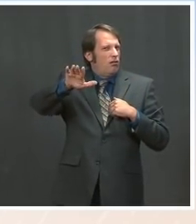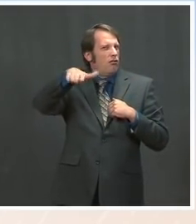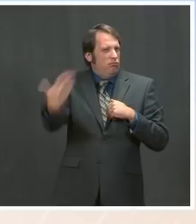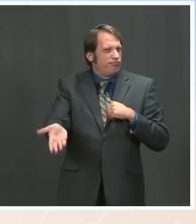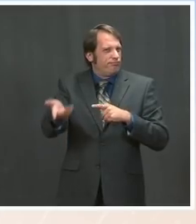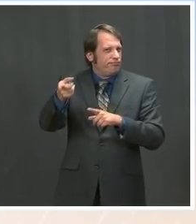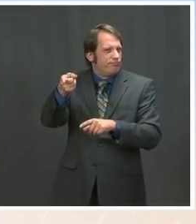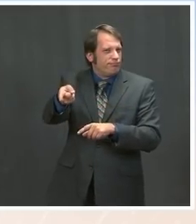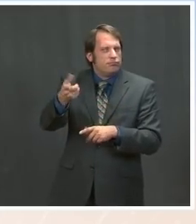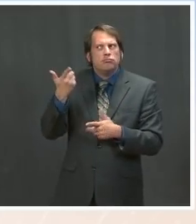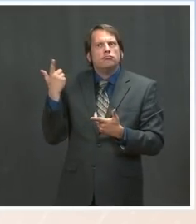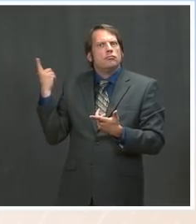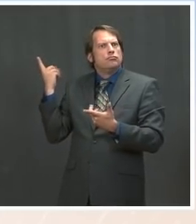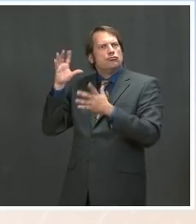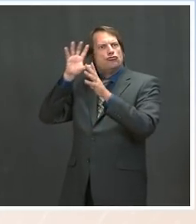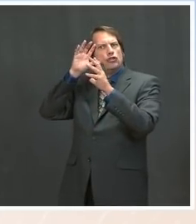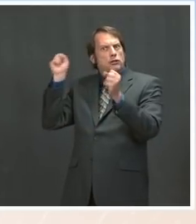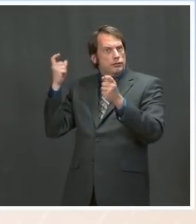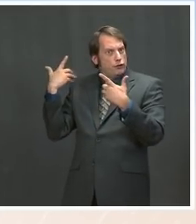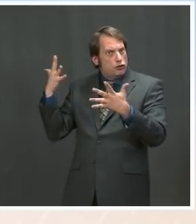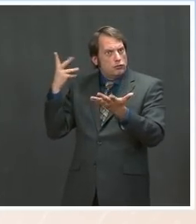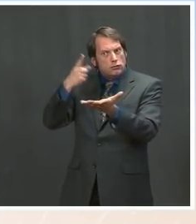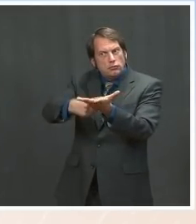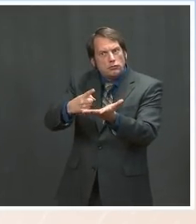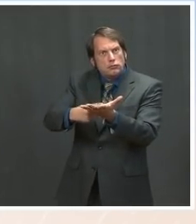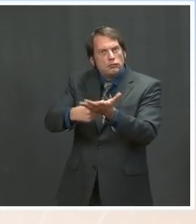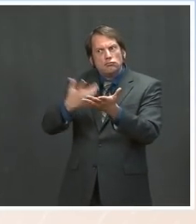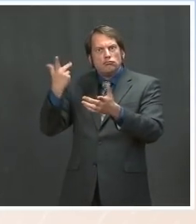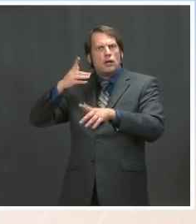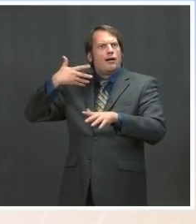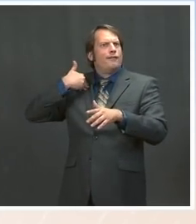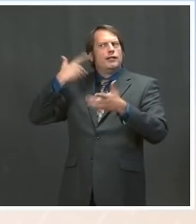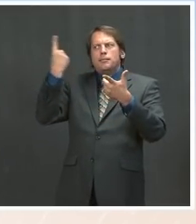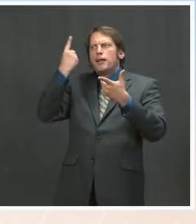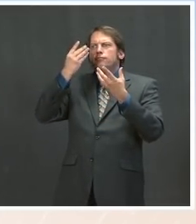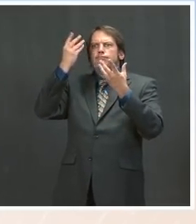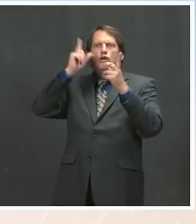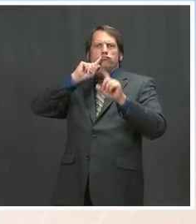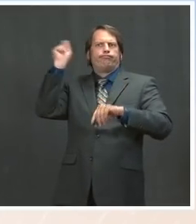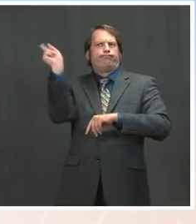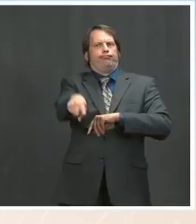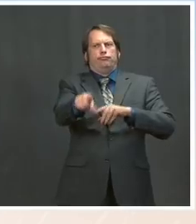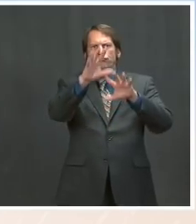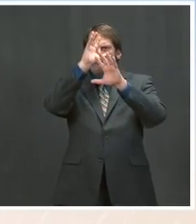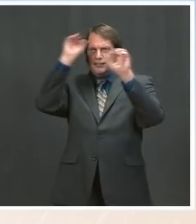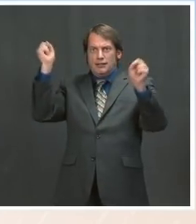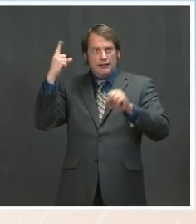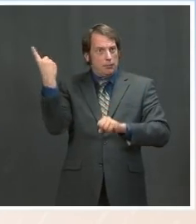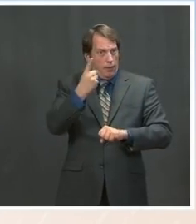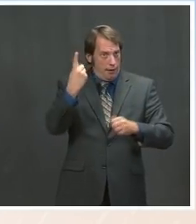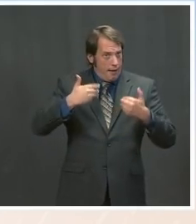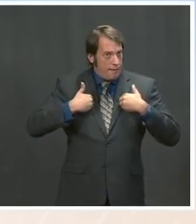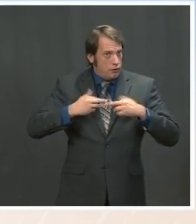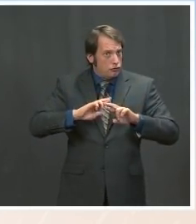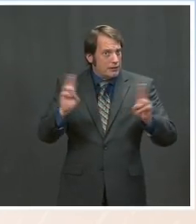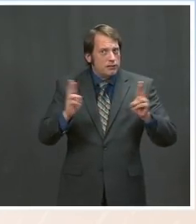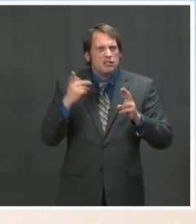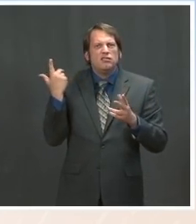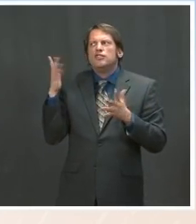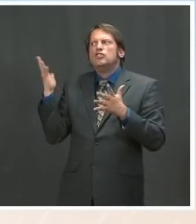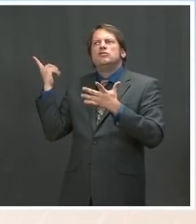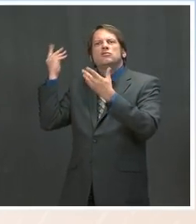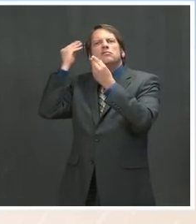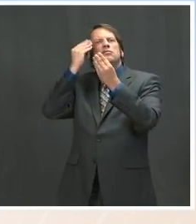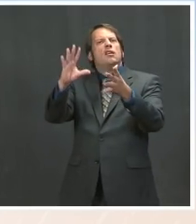executive orders in the pipeline or under consideration? I mean, what signal are you going to send to those communities? Ms. Well, there's a number of steps